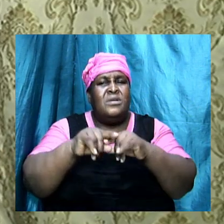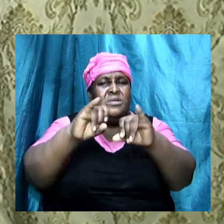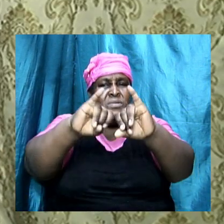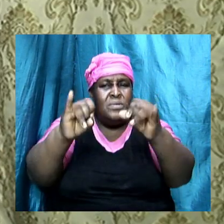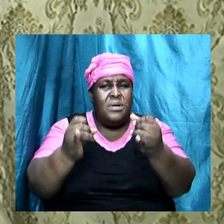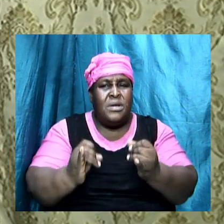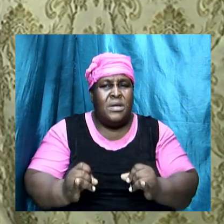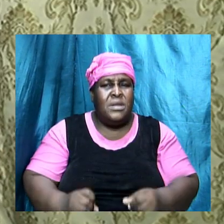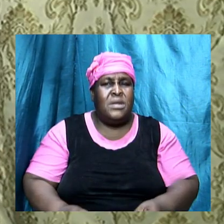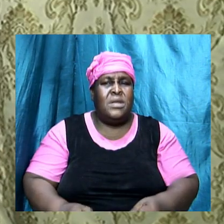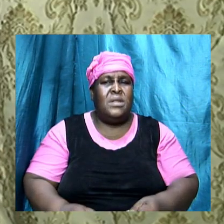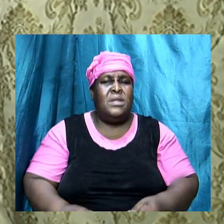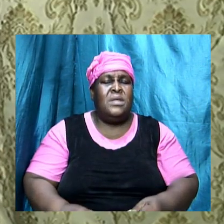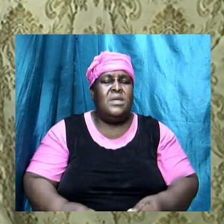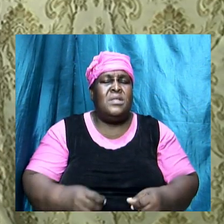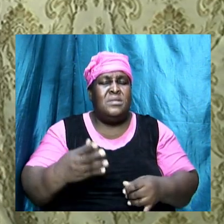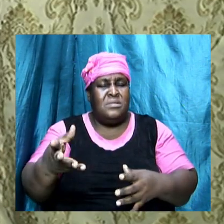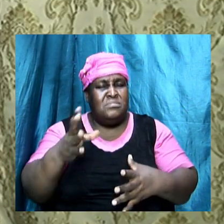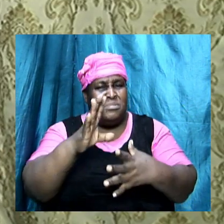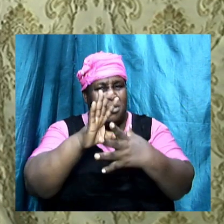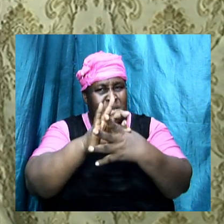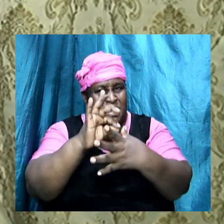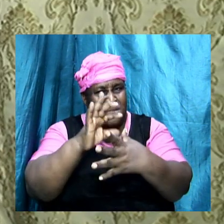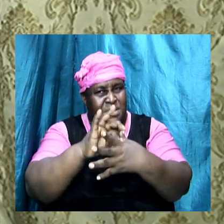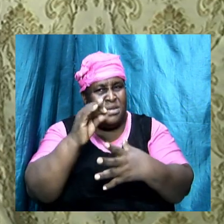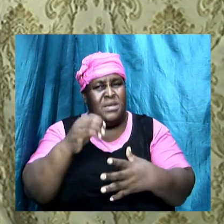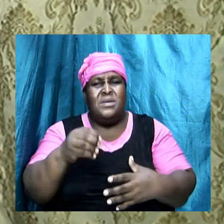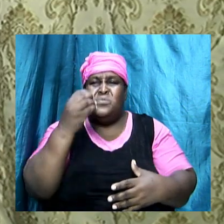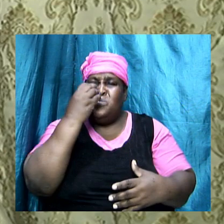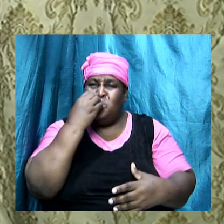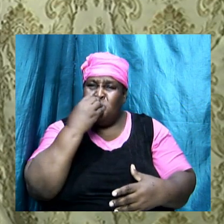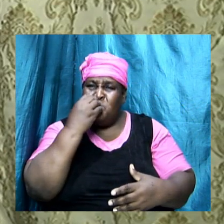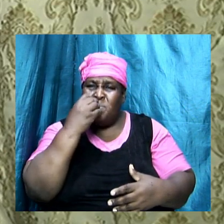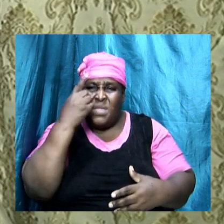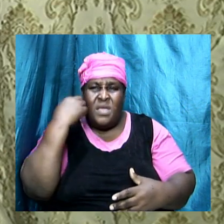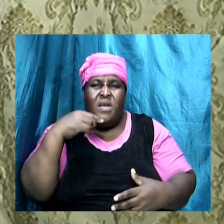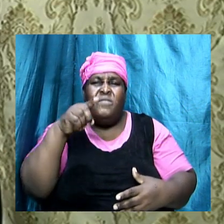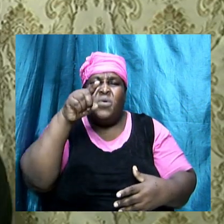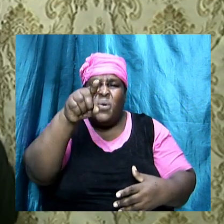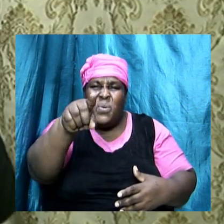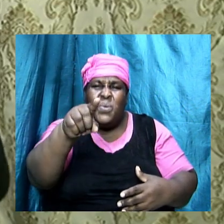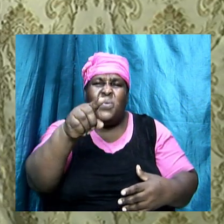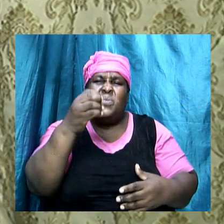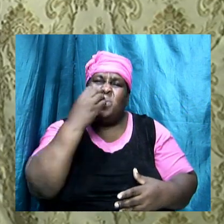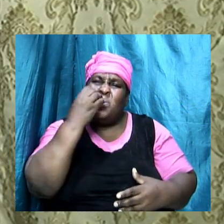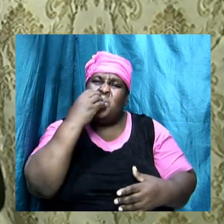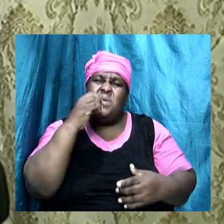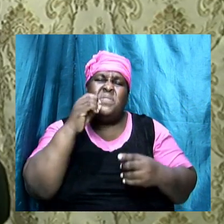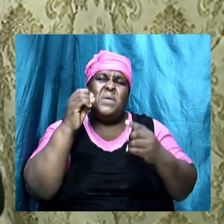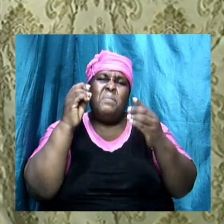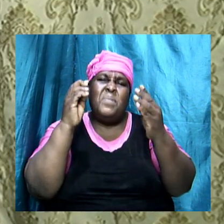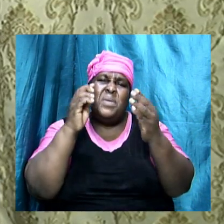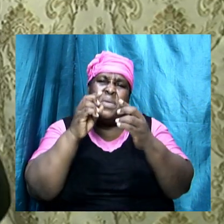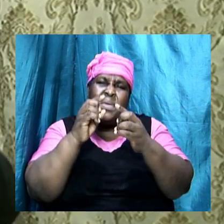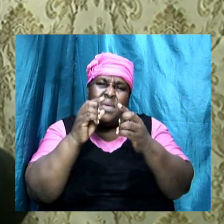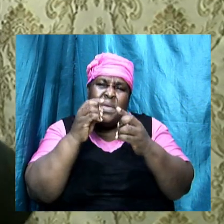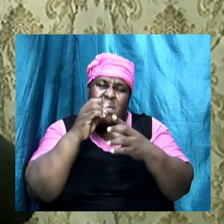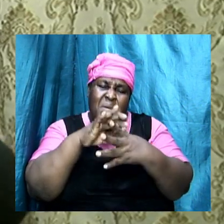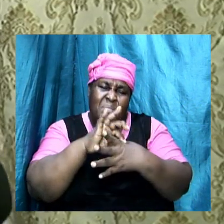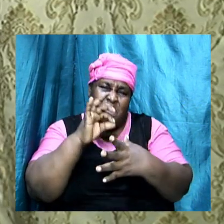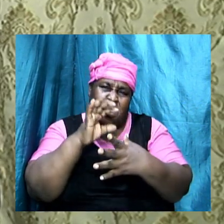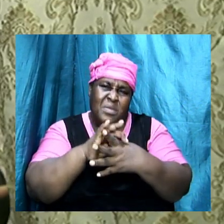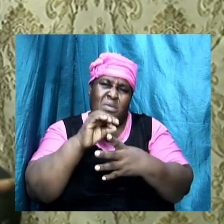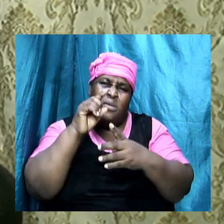these meats were the meat that they were eating in order for you to get that meat you have to go to the temple where